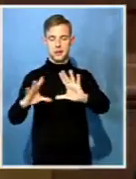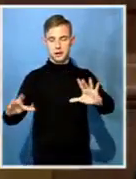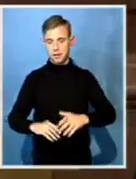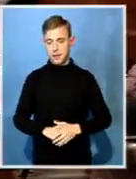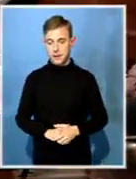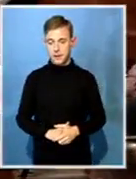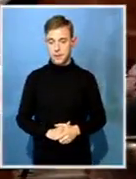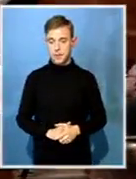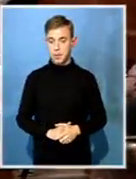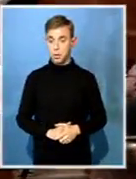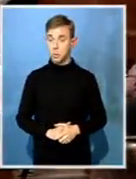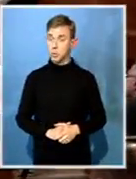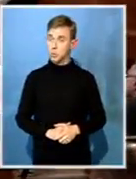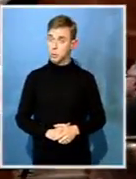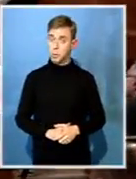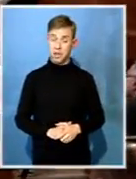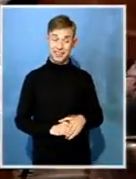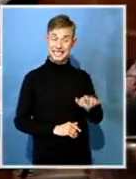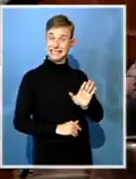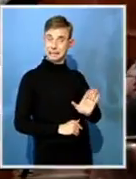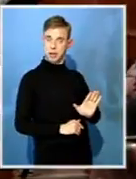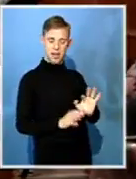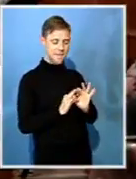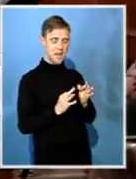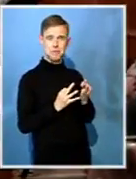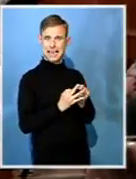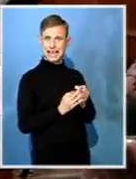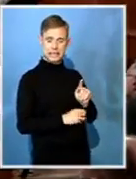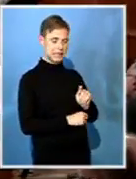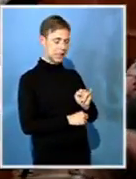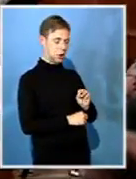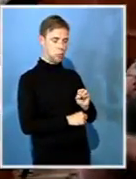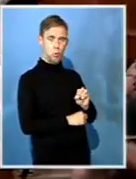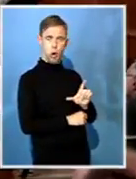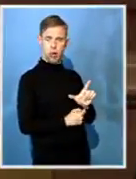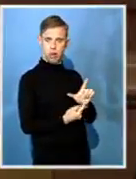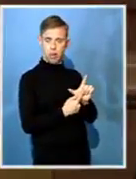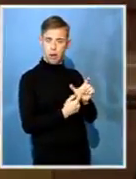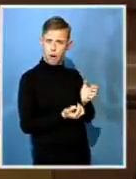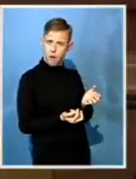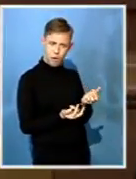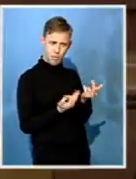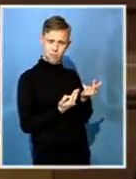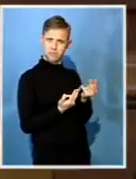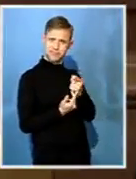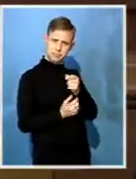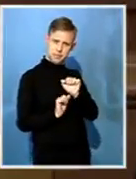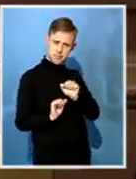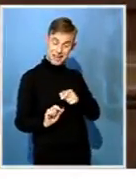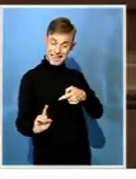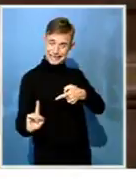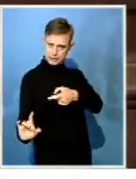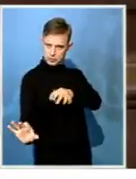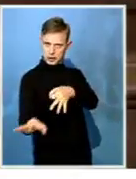career. The family hopes Bezos will help expose the truth. The issue